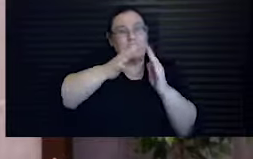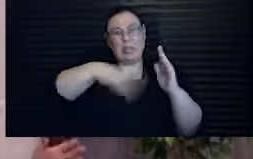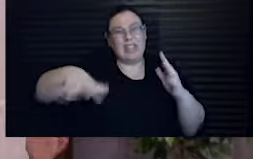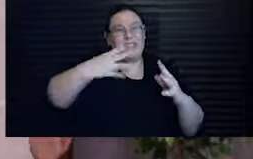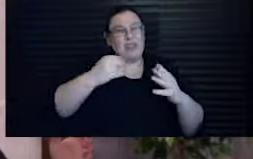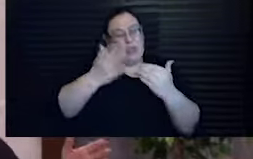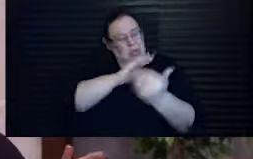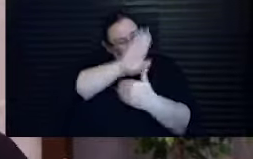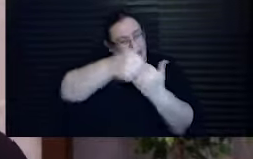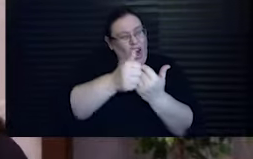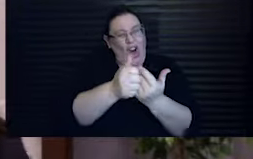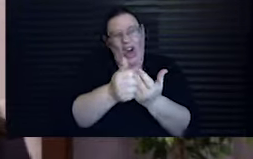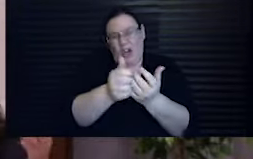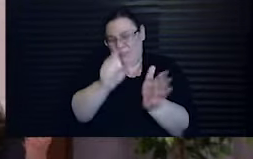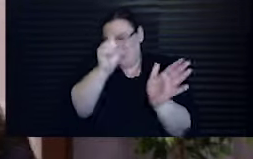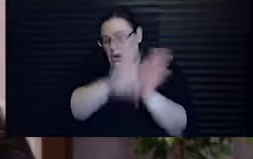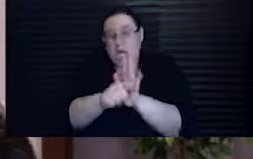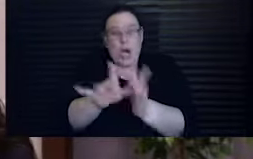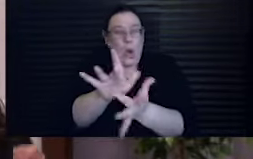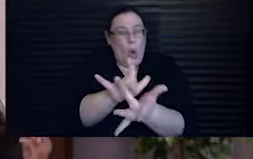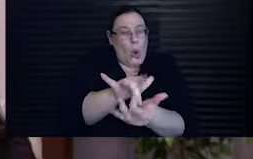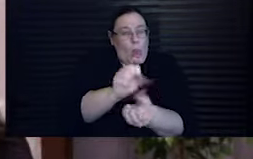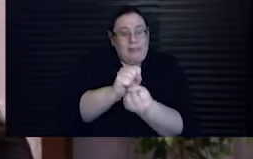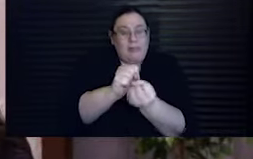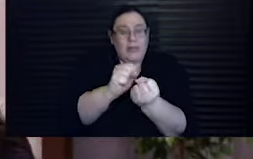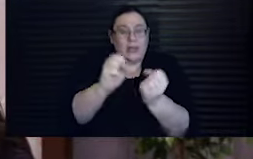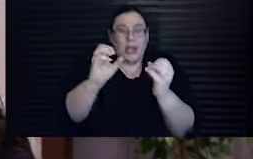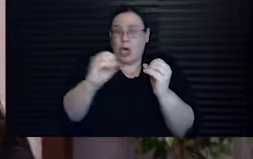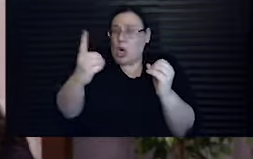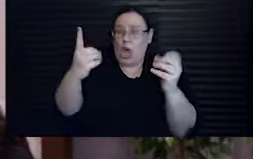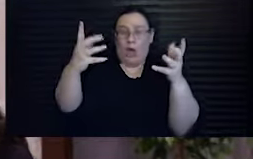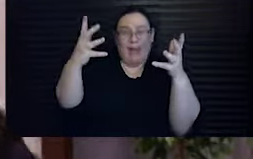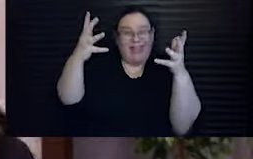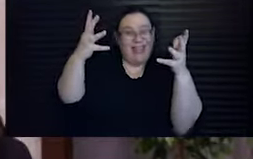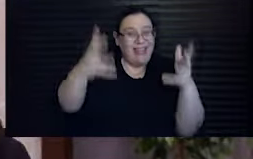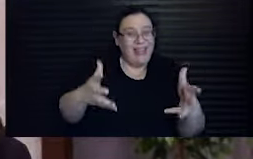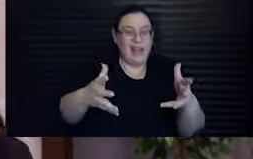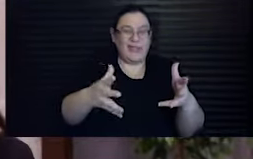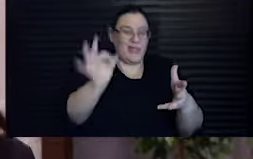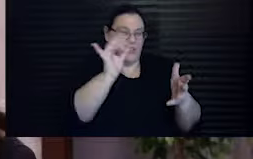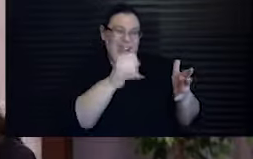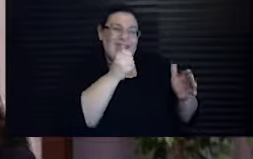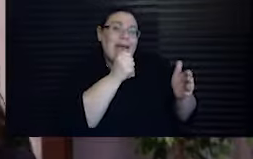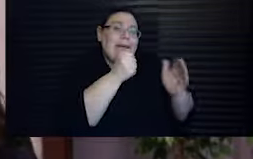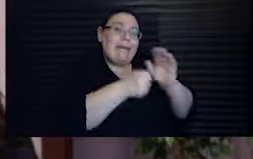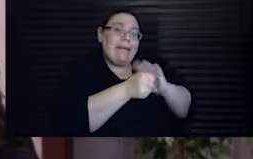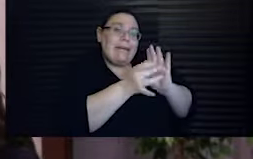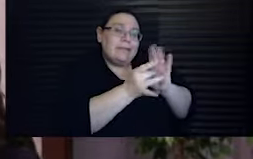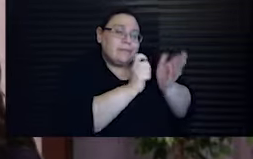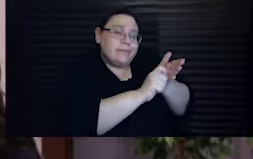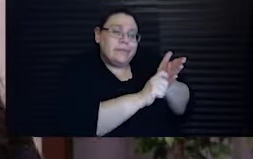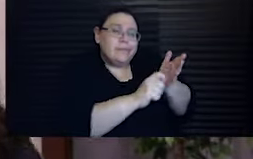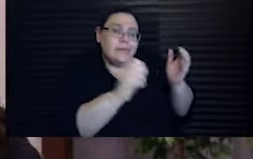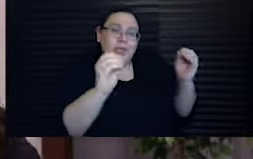was murdered, a whole world disappeared. Literally nobody left to find these hidden notes.